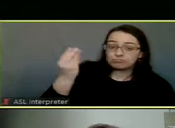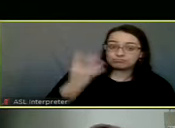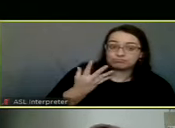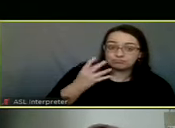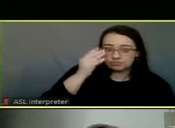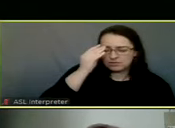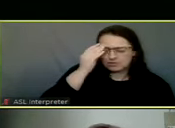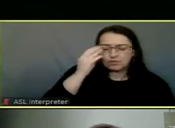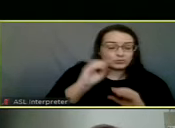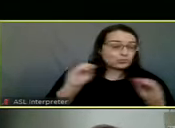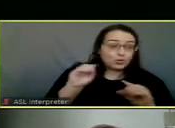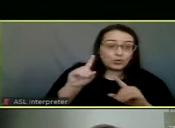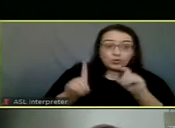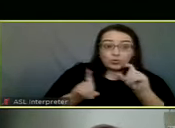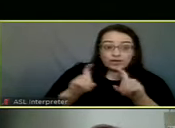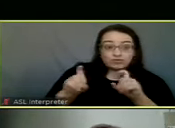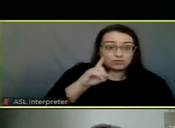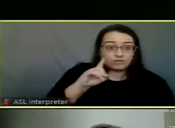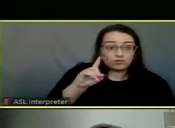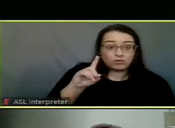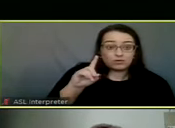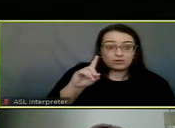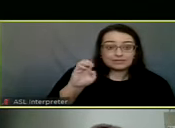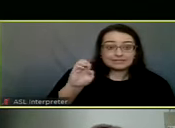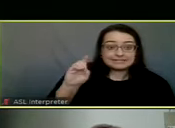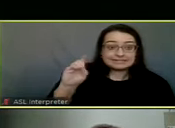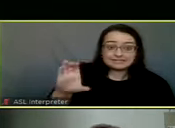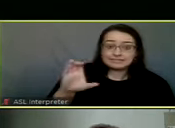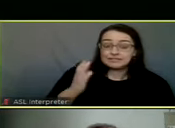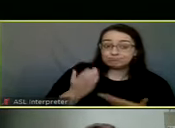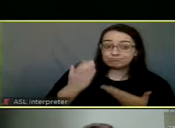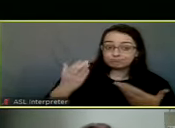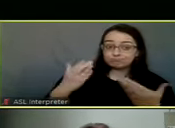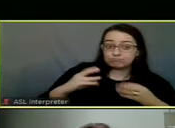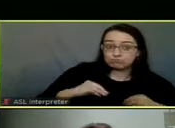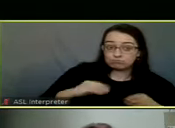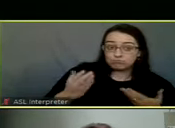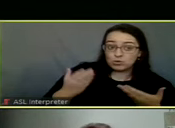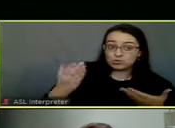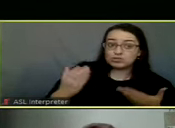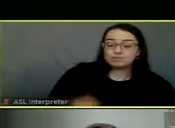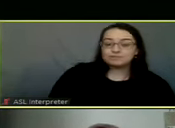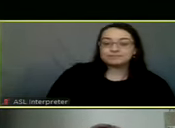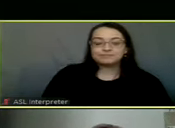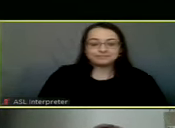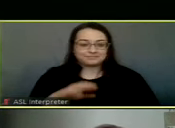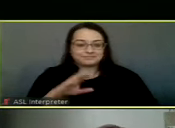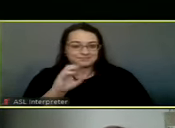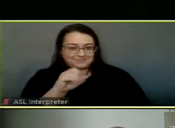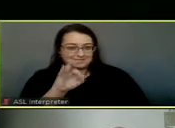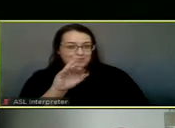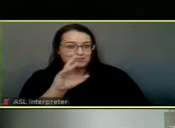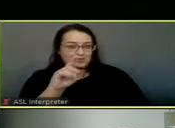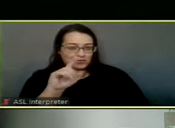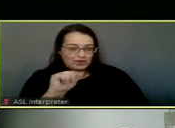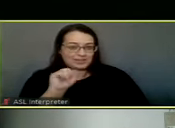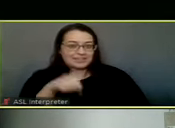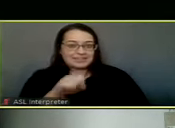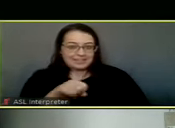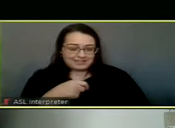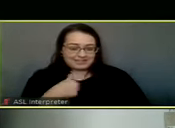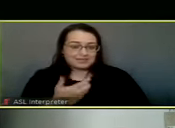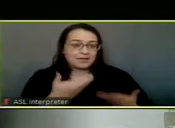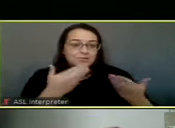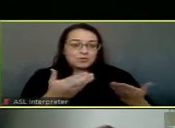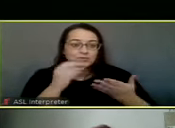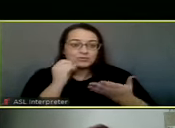We don't have any questions for the EDC team. Do we have a motion on this item? Yes, Mayor, we do. I move to